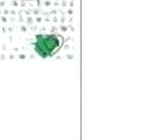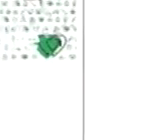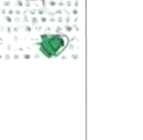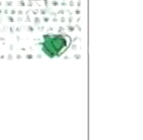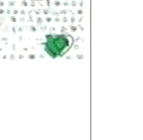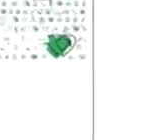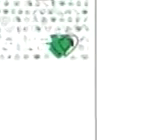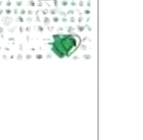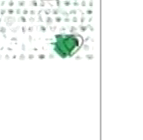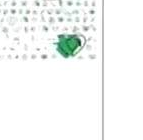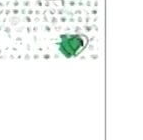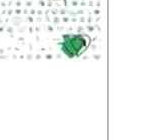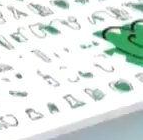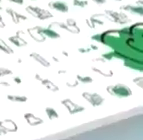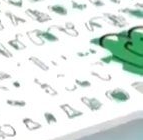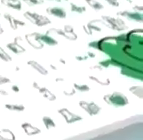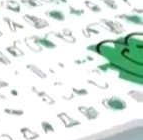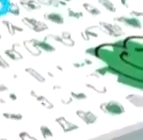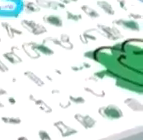You know.